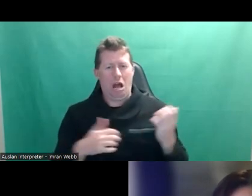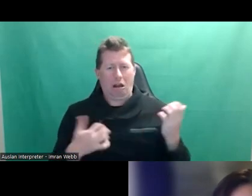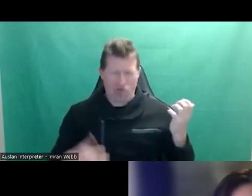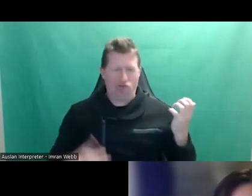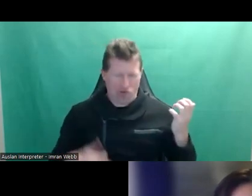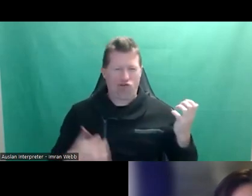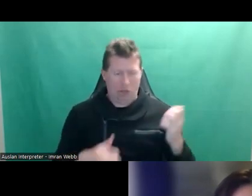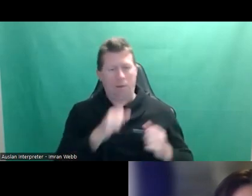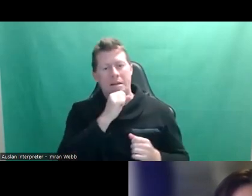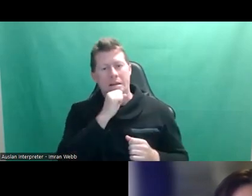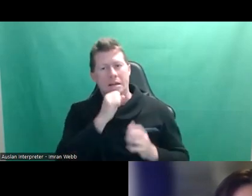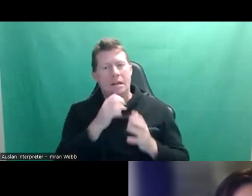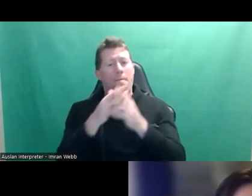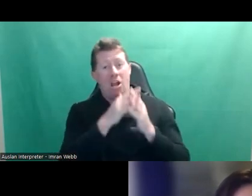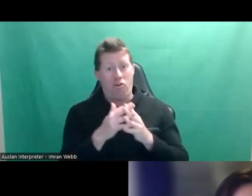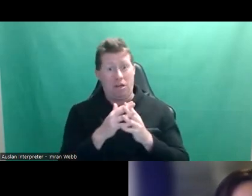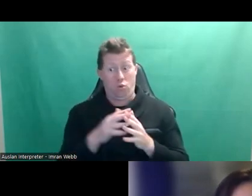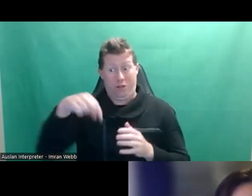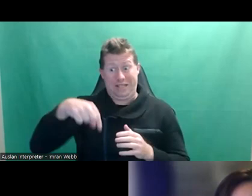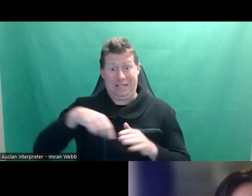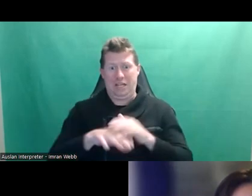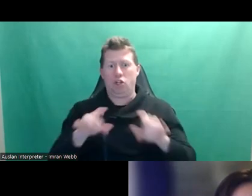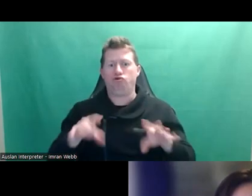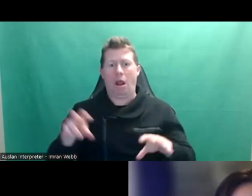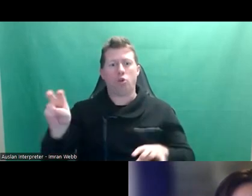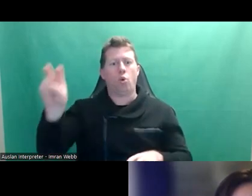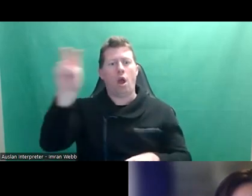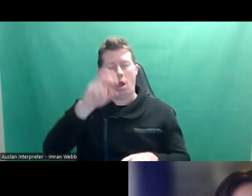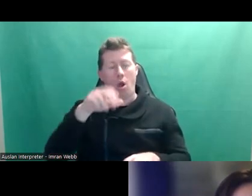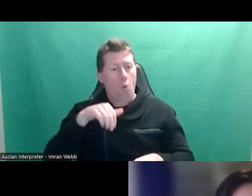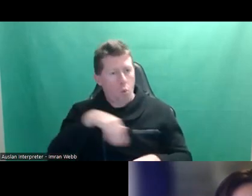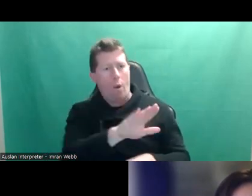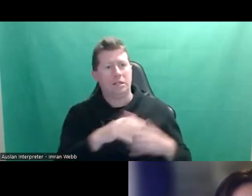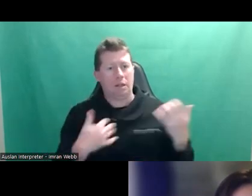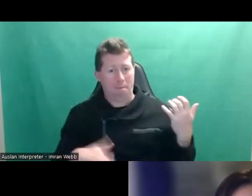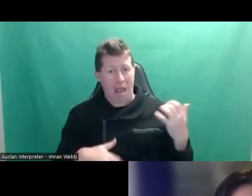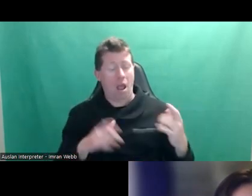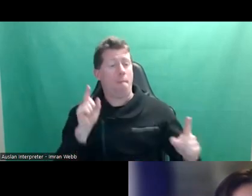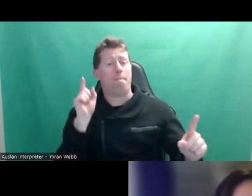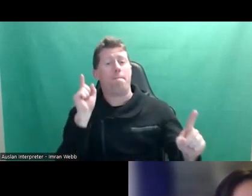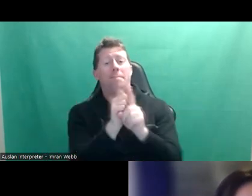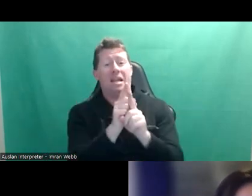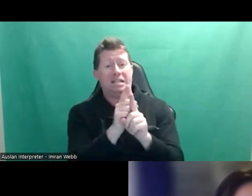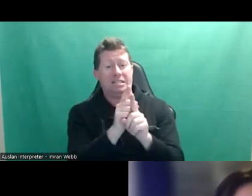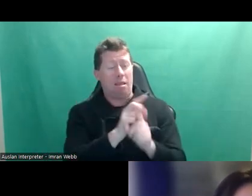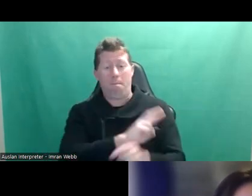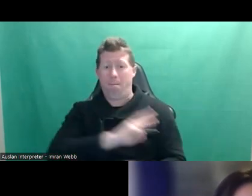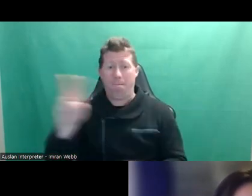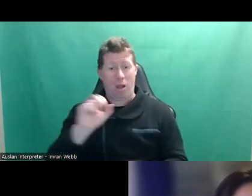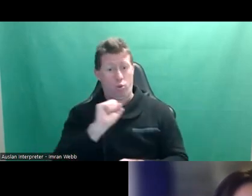who was American and touring here in Australia and went to the show and then ended up meeting him and going back to his hotel.